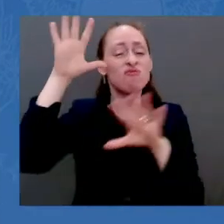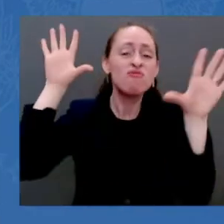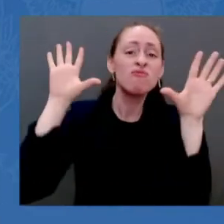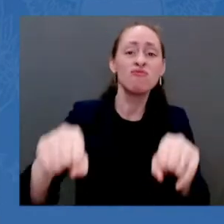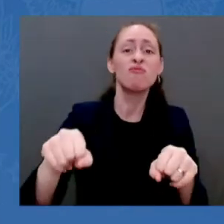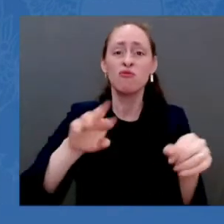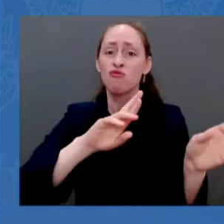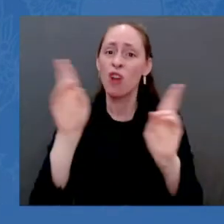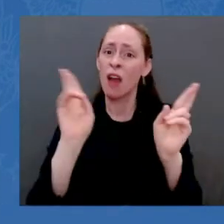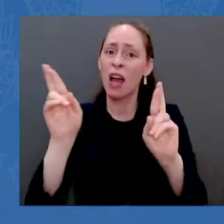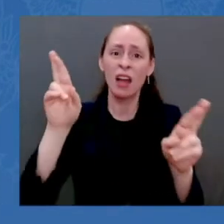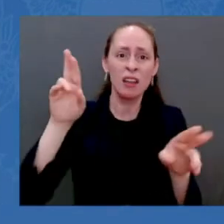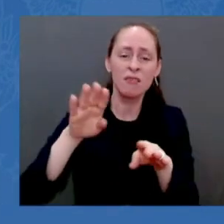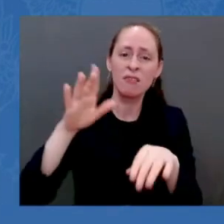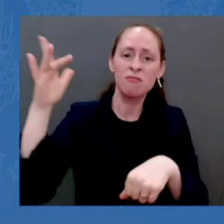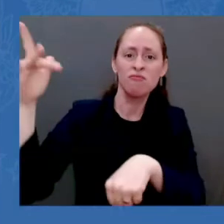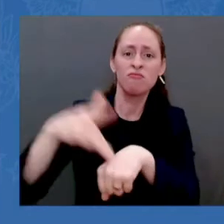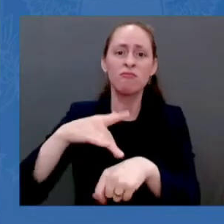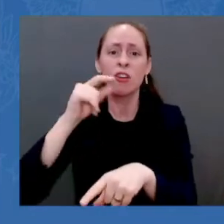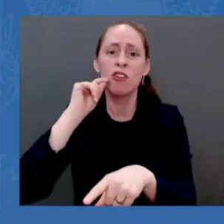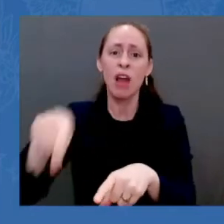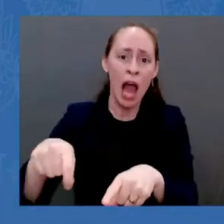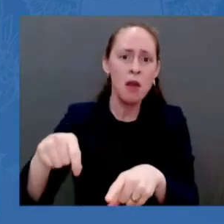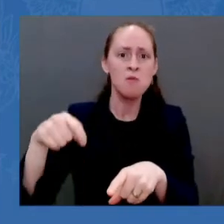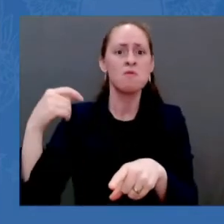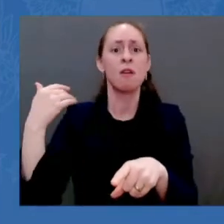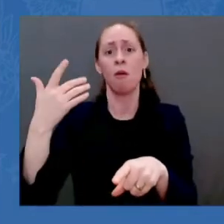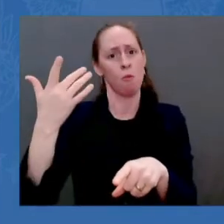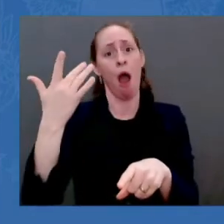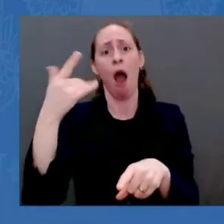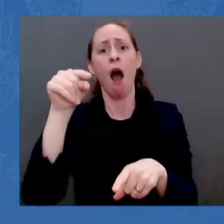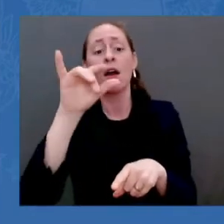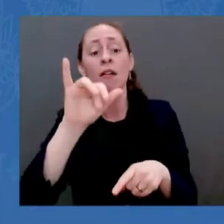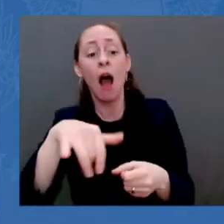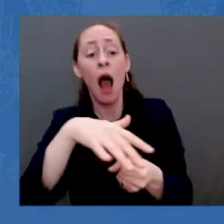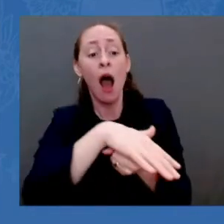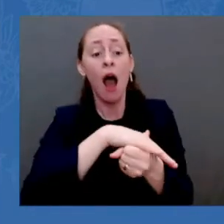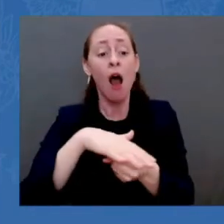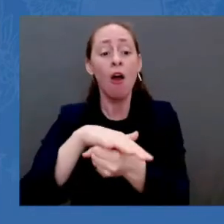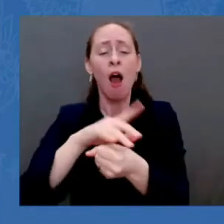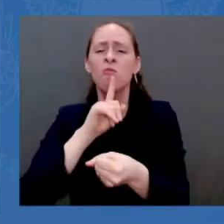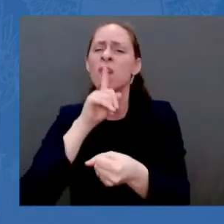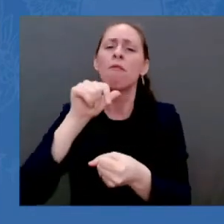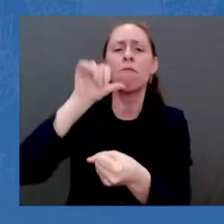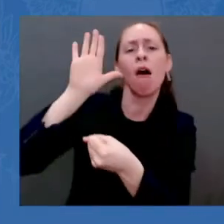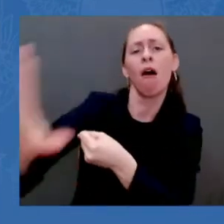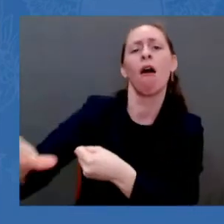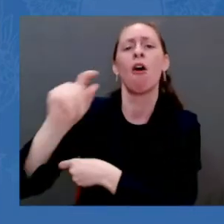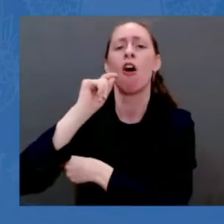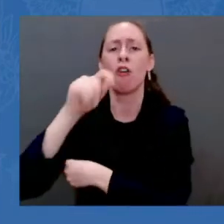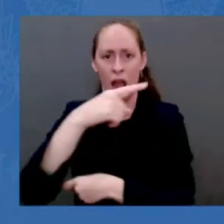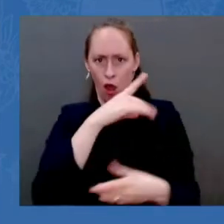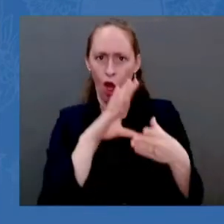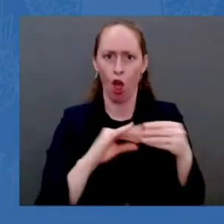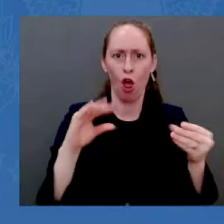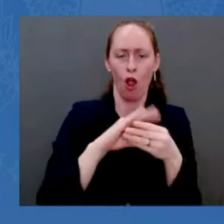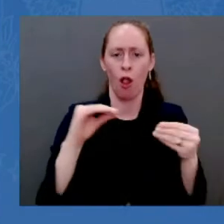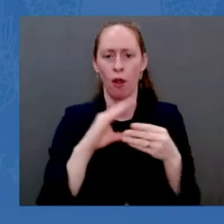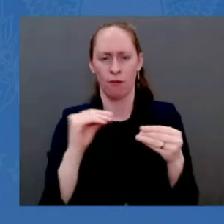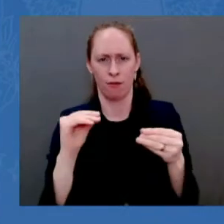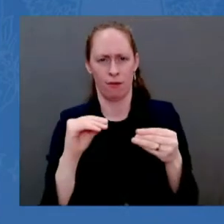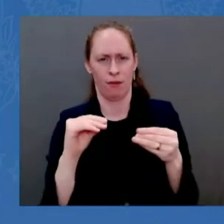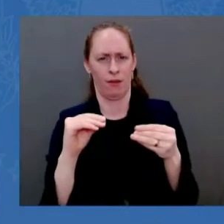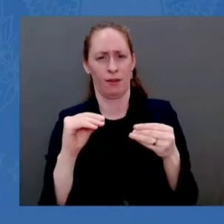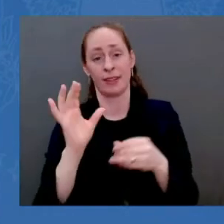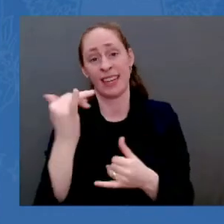announcing the first tranche of sanctions to impose costs on Russia in response to their actions yesterday. These have been